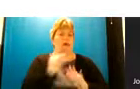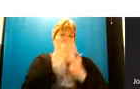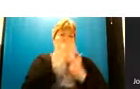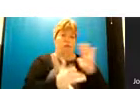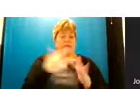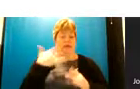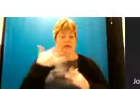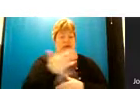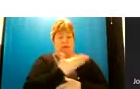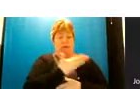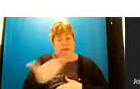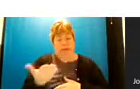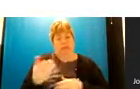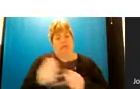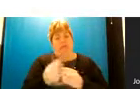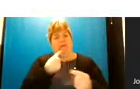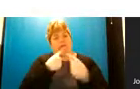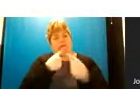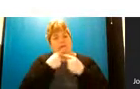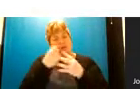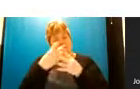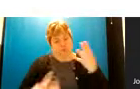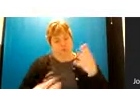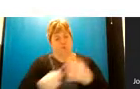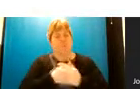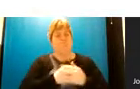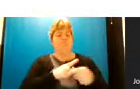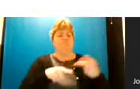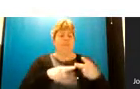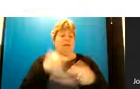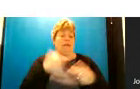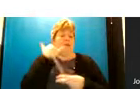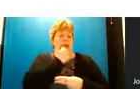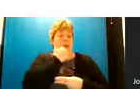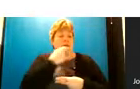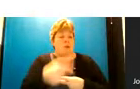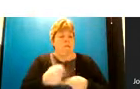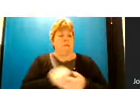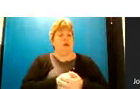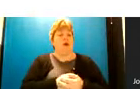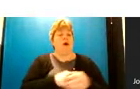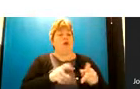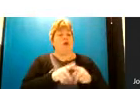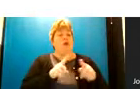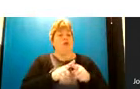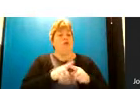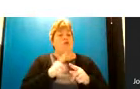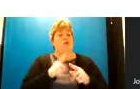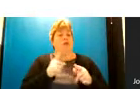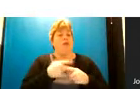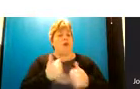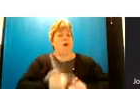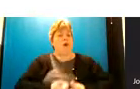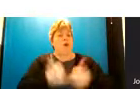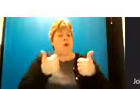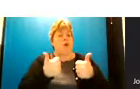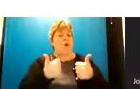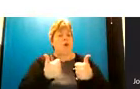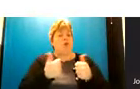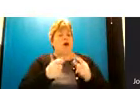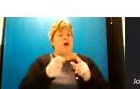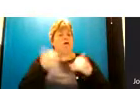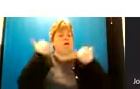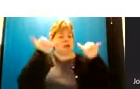there with lots of information obviously there's the telephone number and there's also a really good website there the derby in